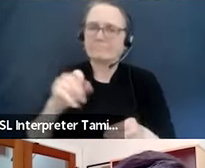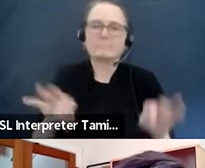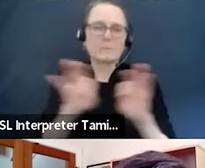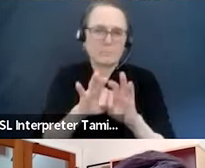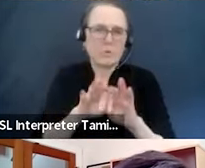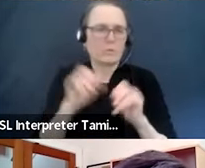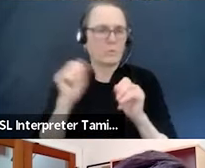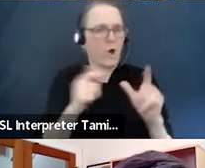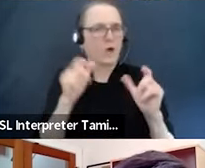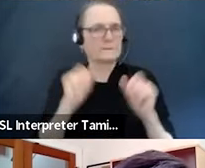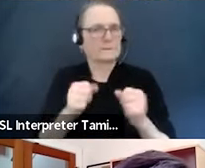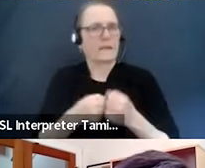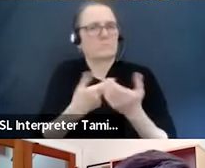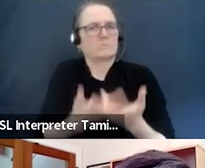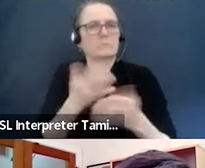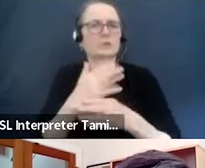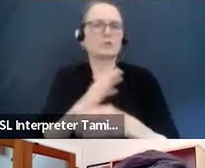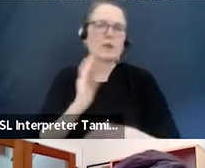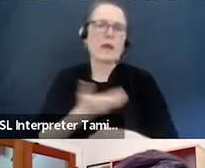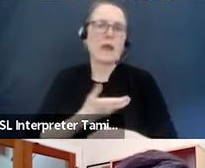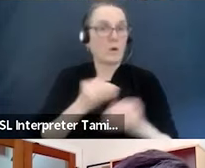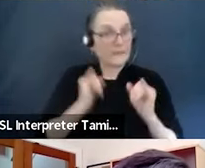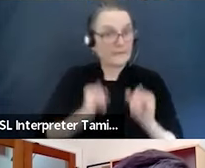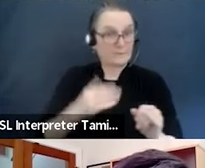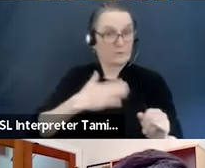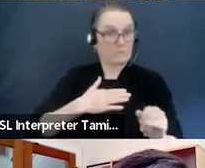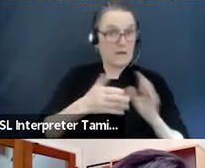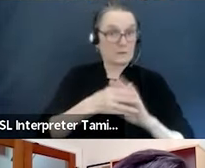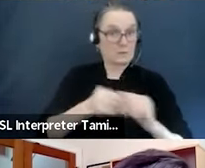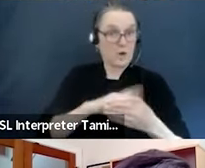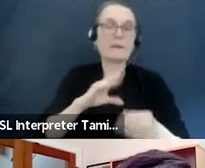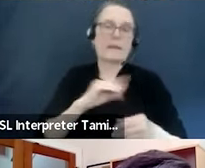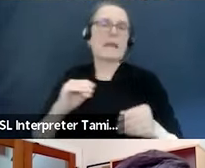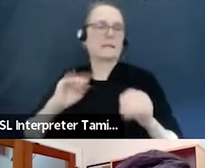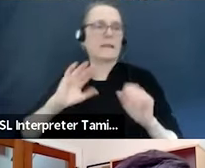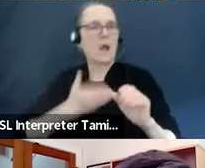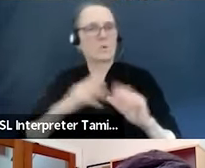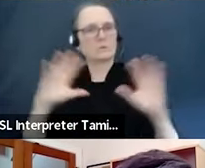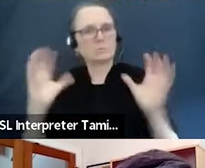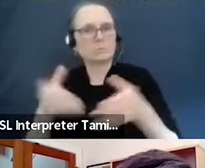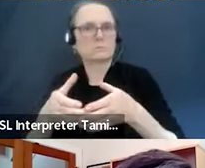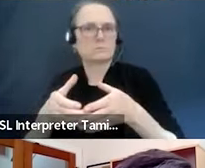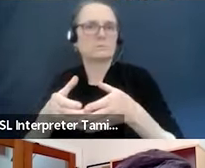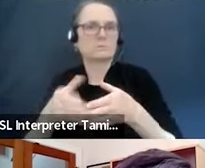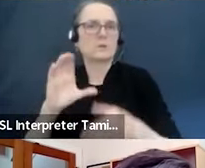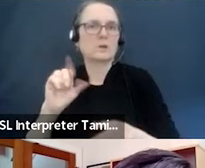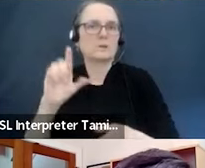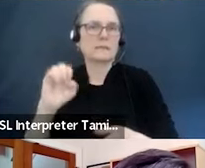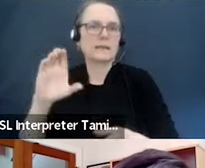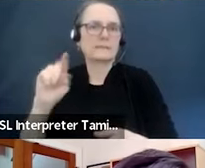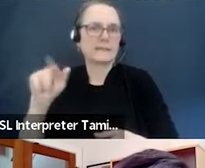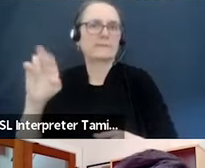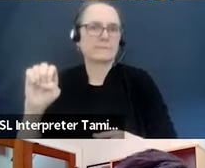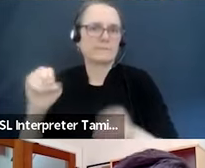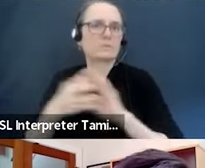well is really important. Being able to talk about the difference that we make, being able to talk about the value of arts and culture, both